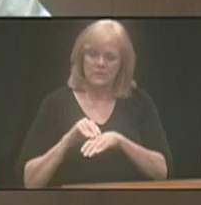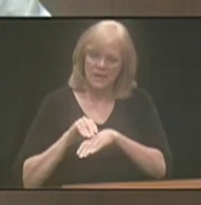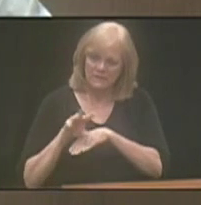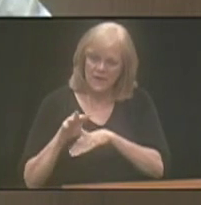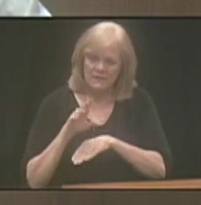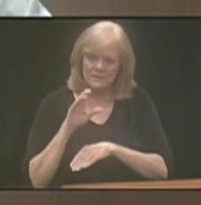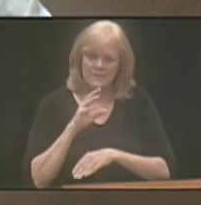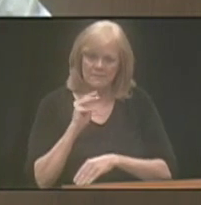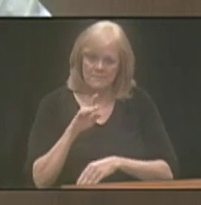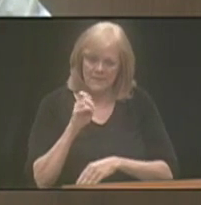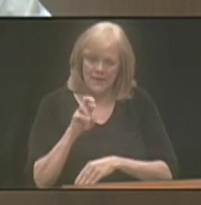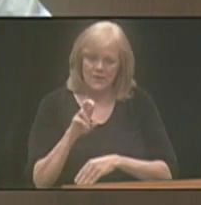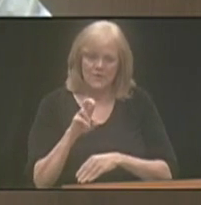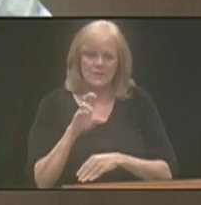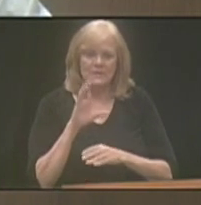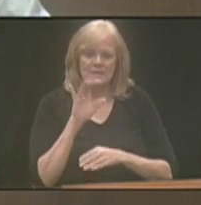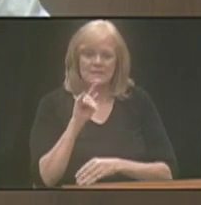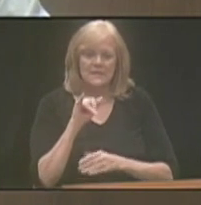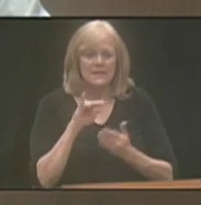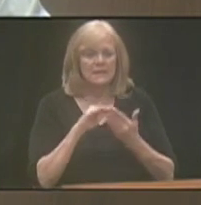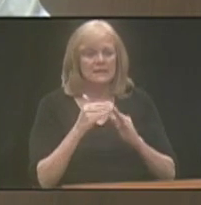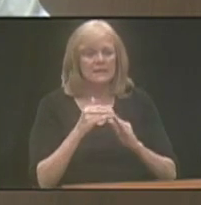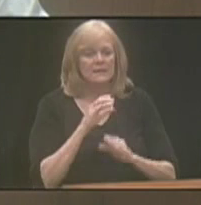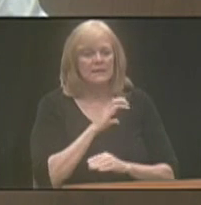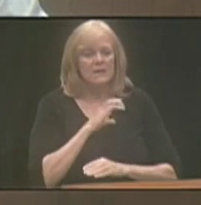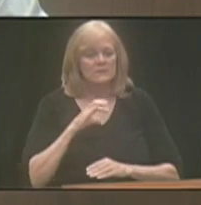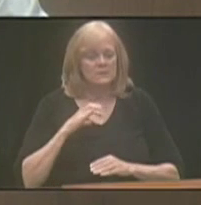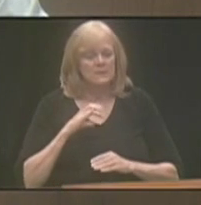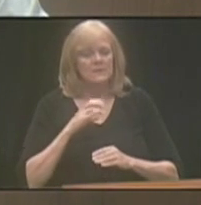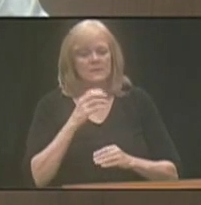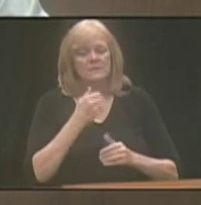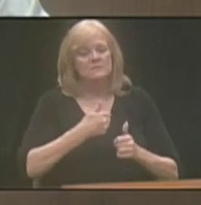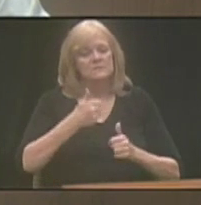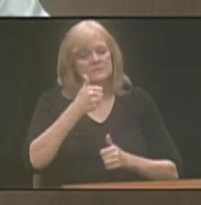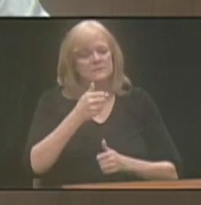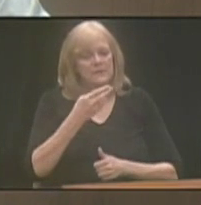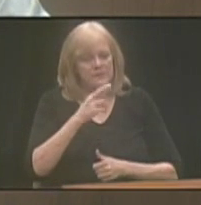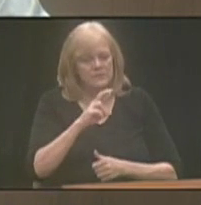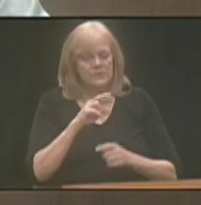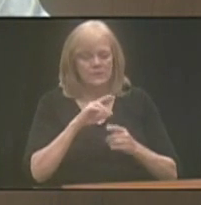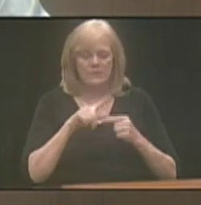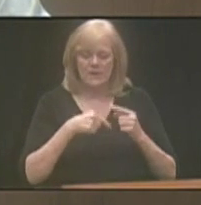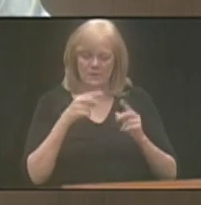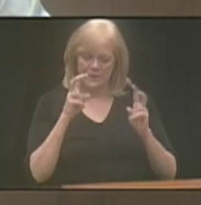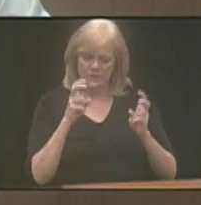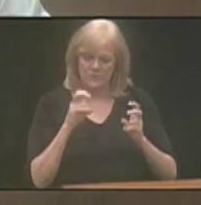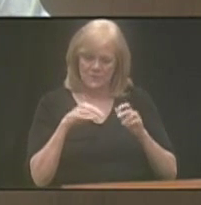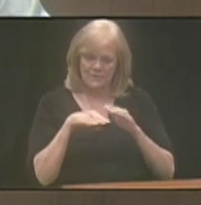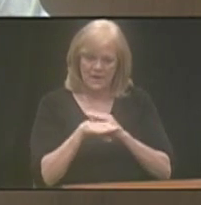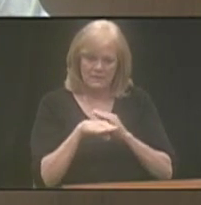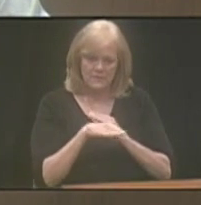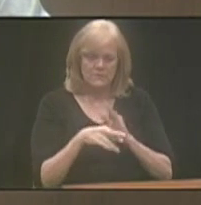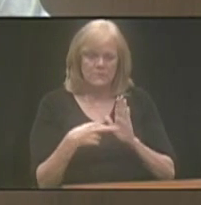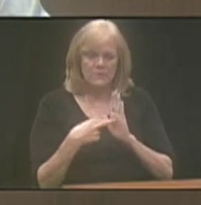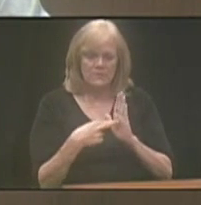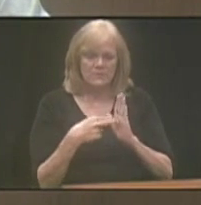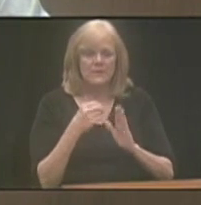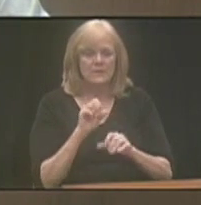council, city department heads, and other City of Omaha personnel on issues of access, representation,